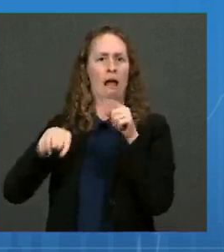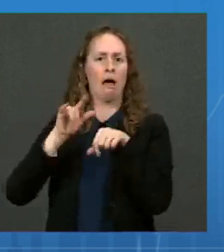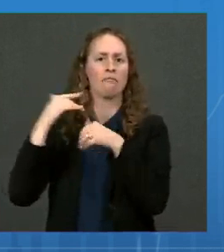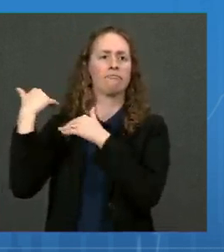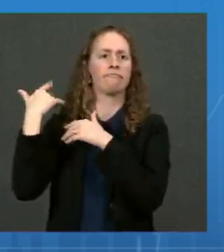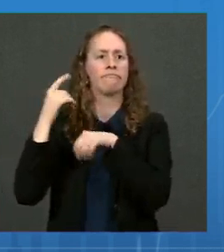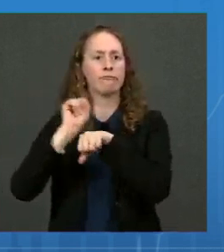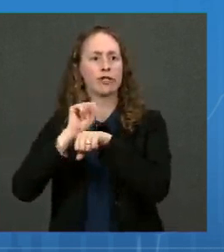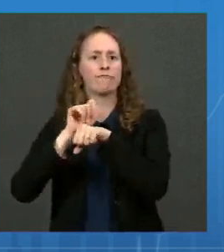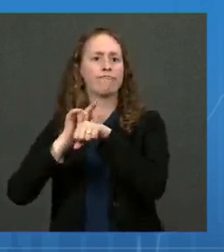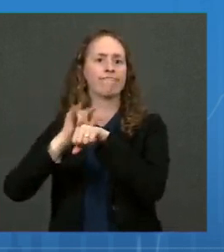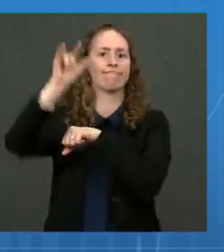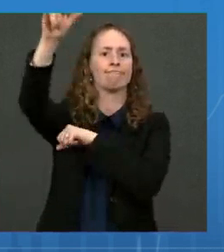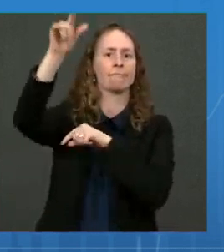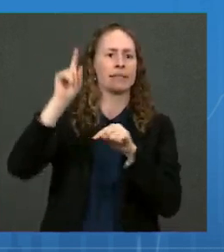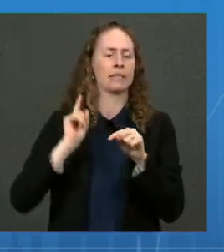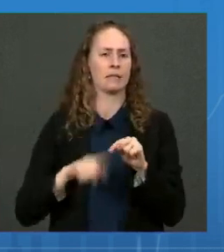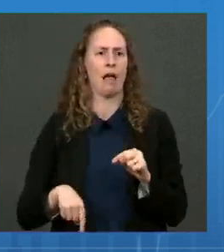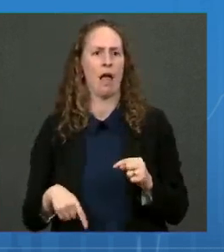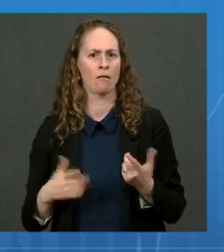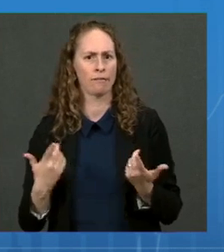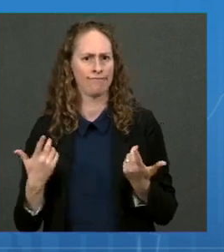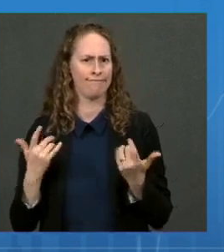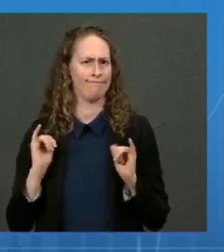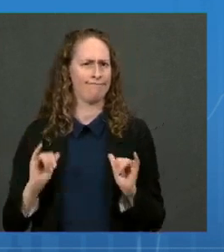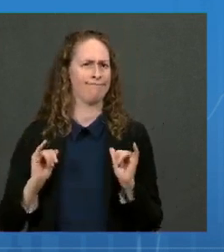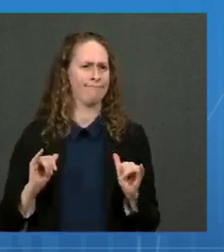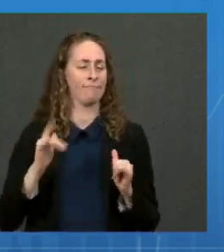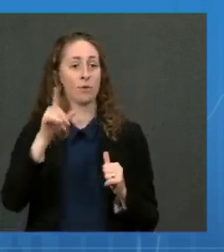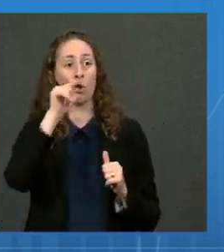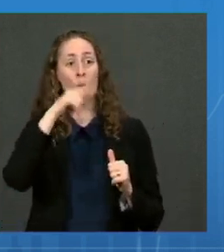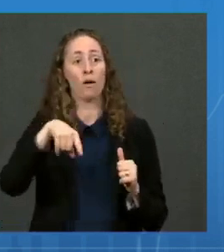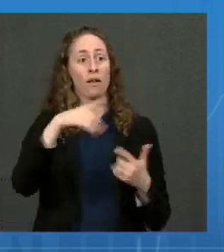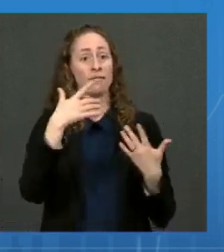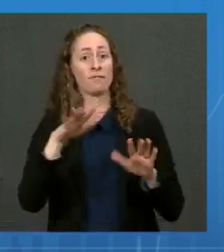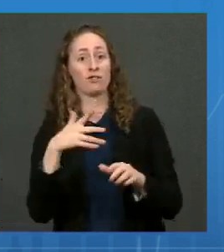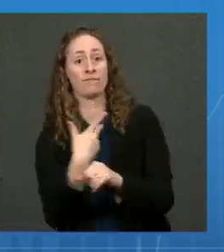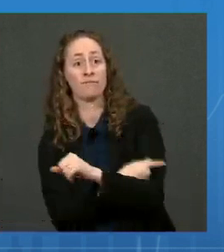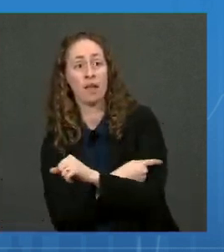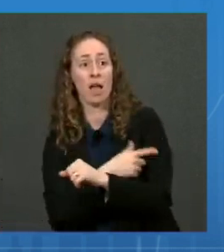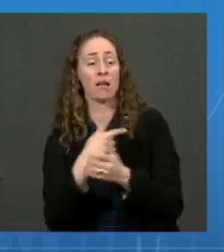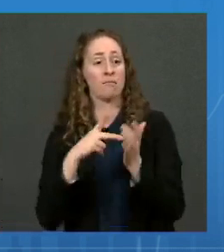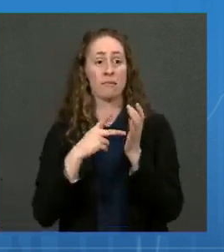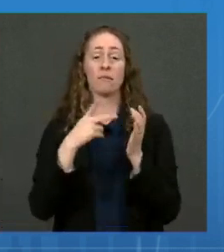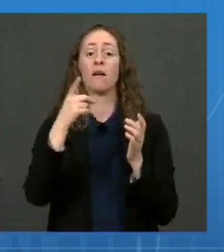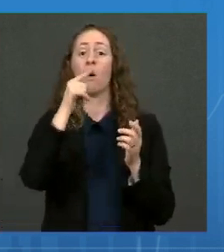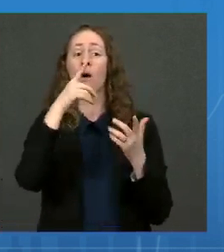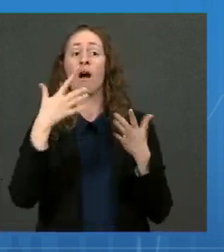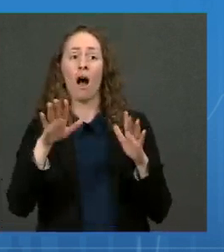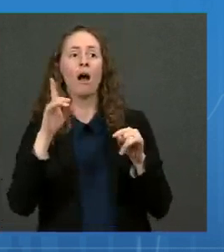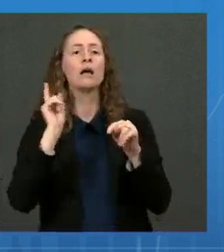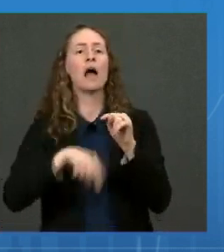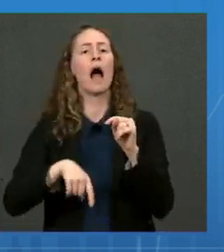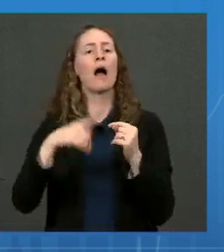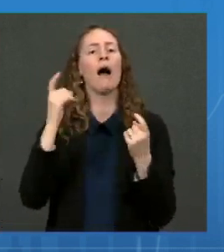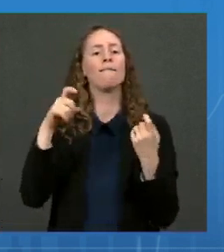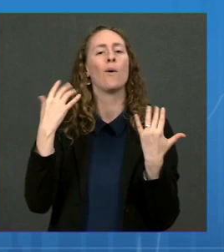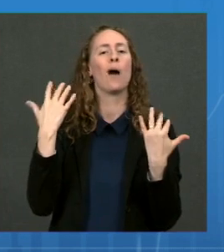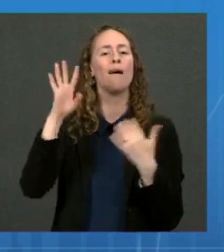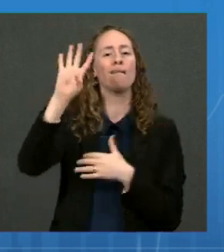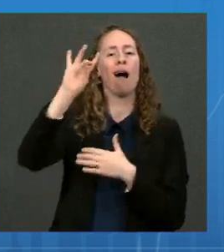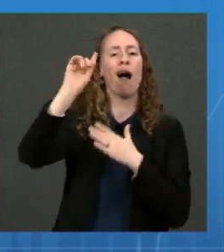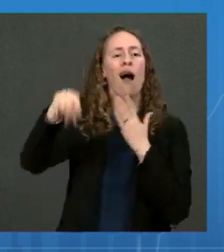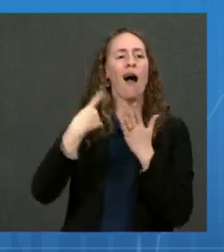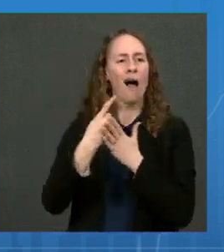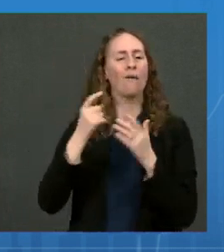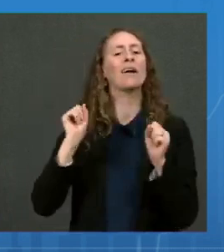not to fly for 48 hours after each shot because of the immediate side effects. They're concerned there could be long-term side effects